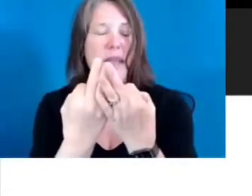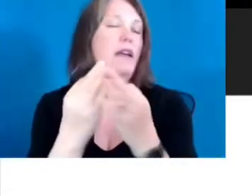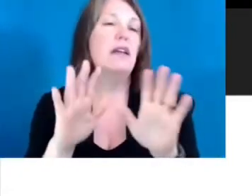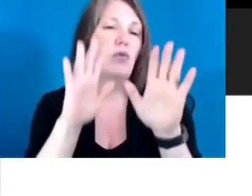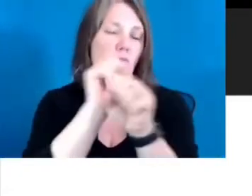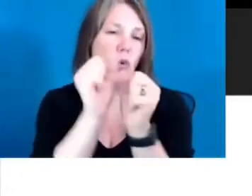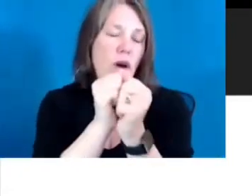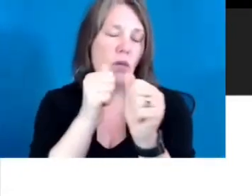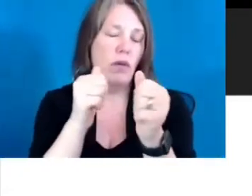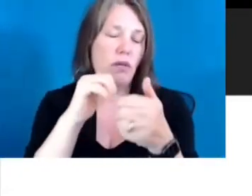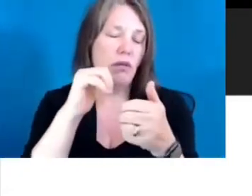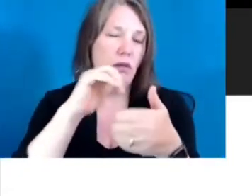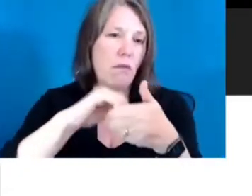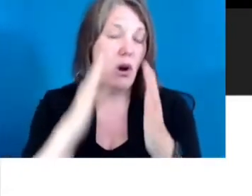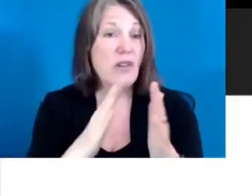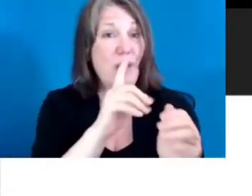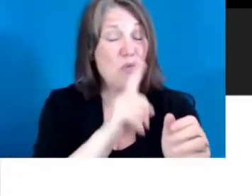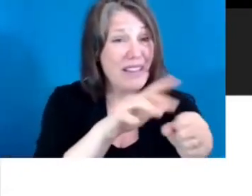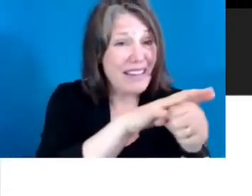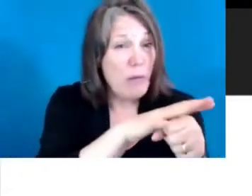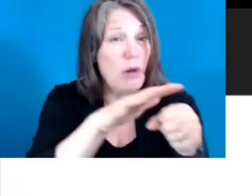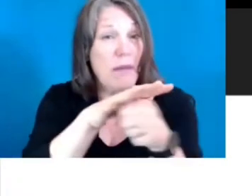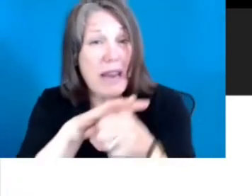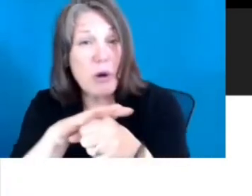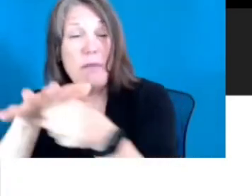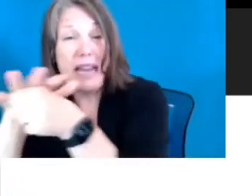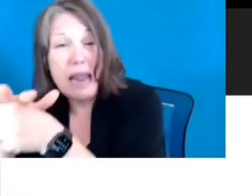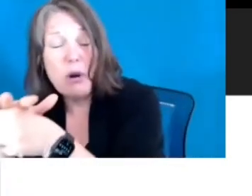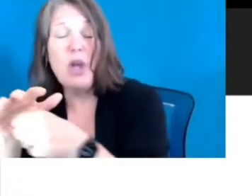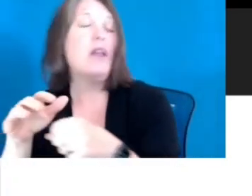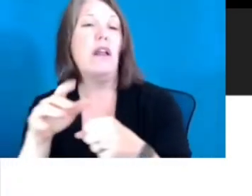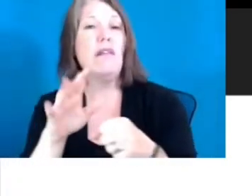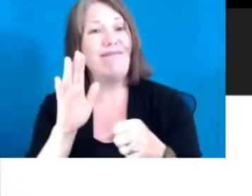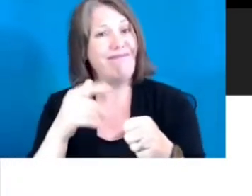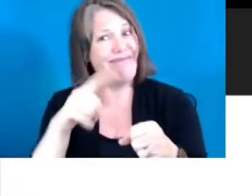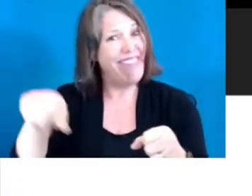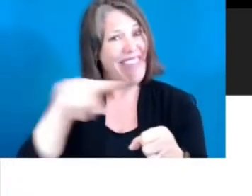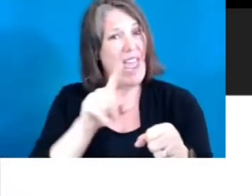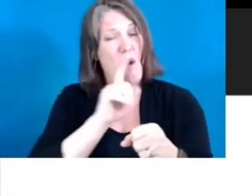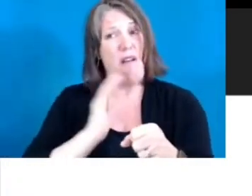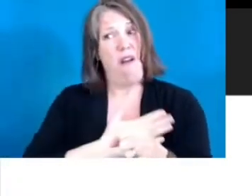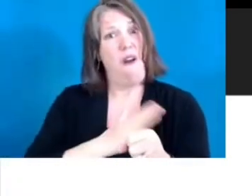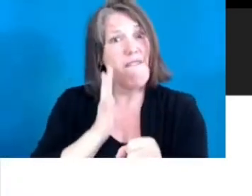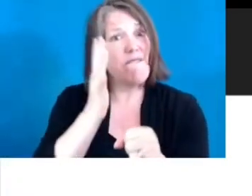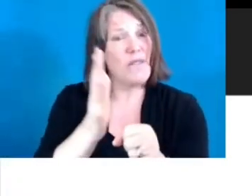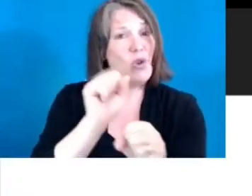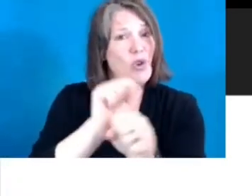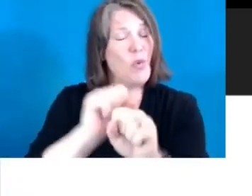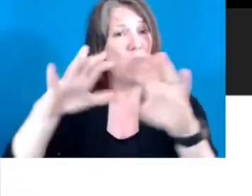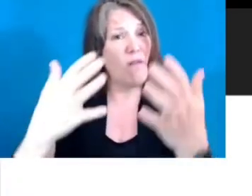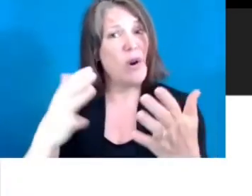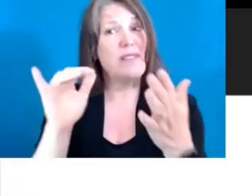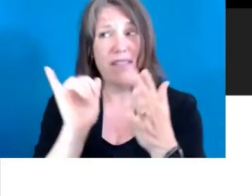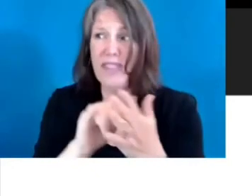and literally neighborhood by neighborhood, they're making a difference today. They're our future workforce, and this is future economic